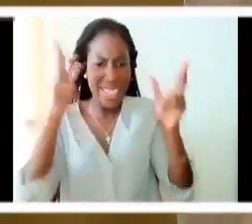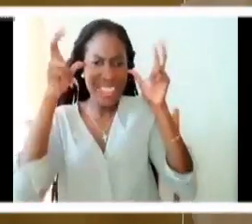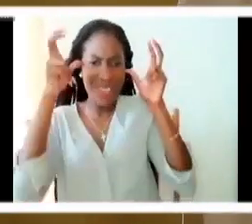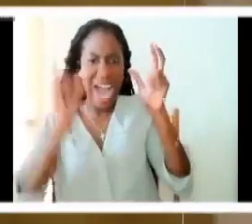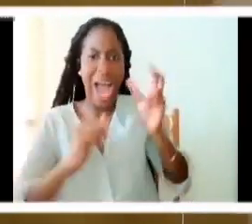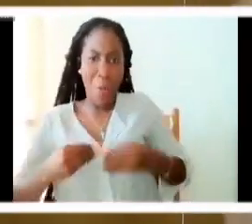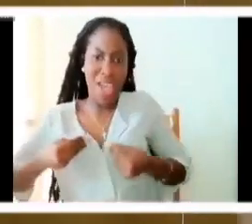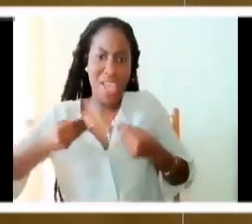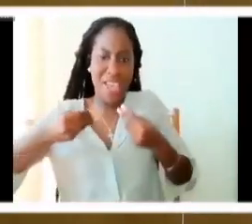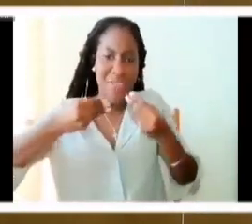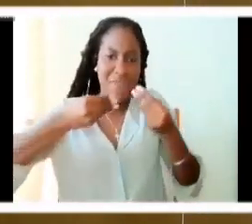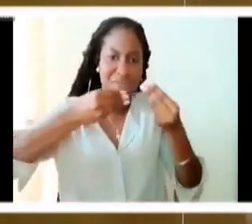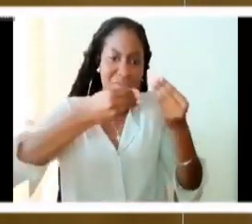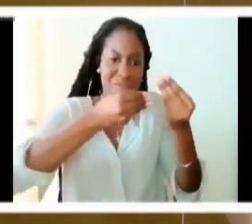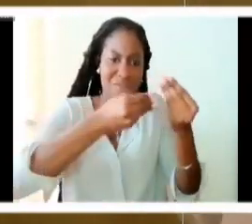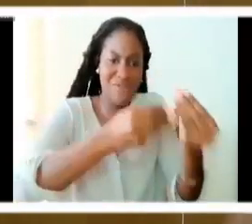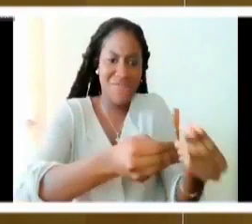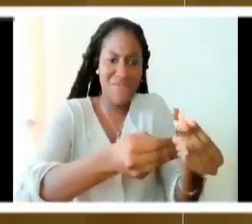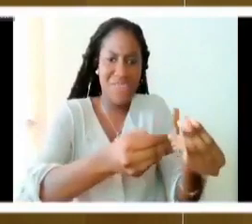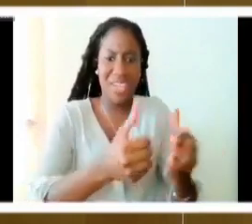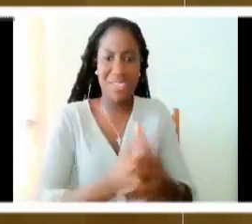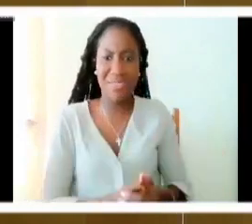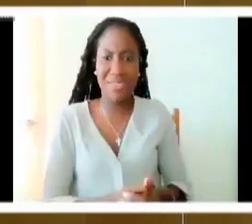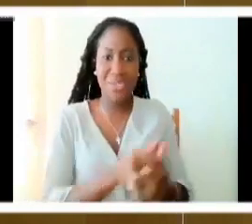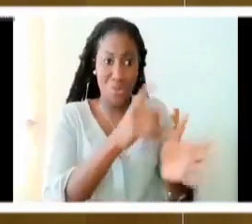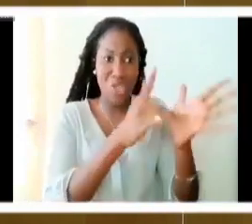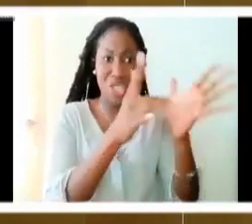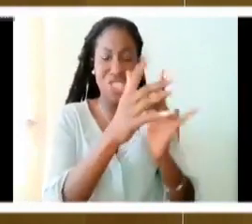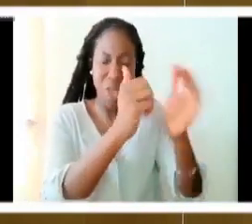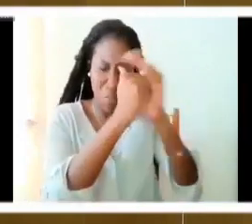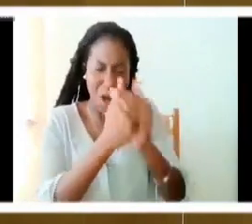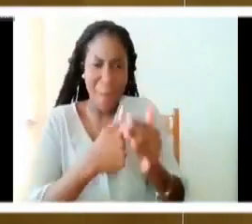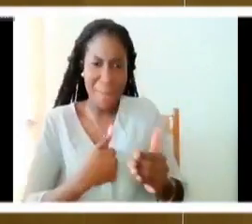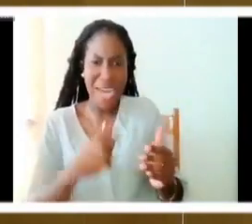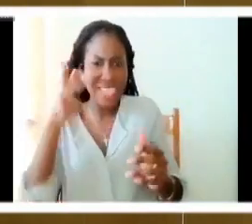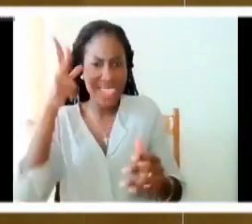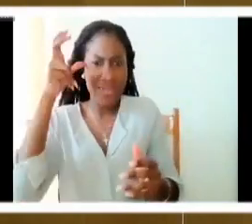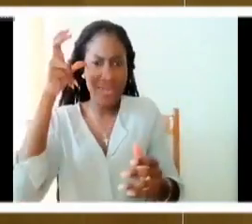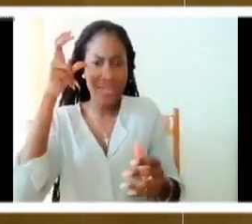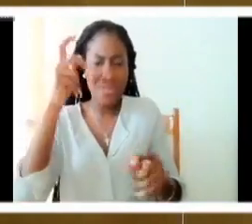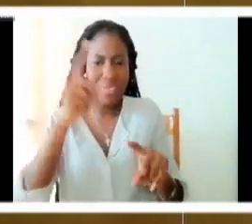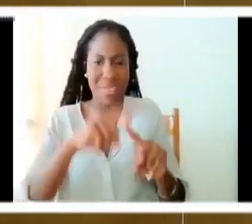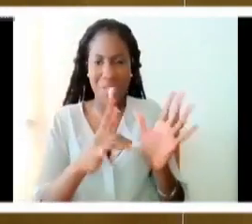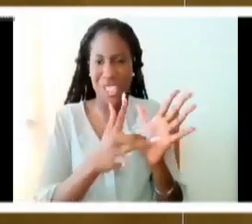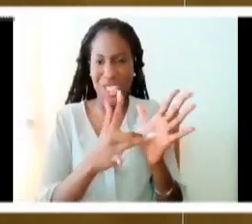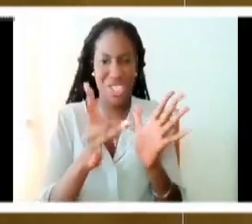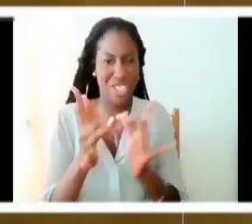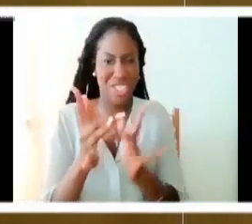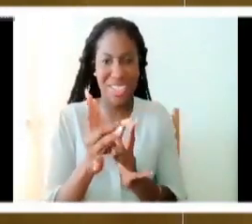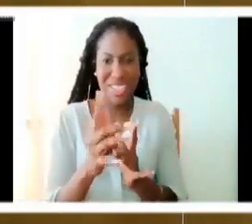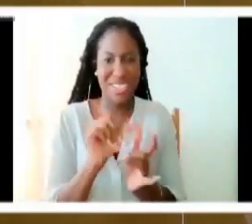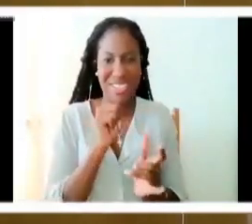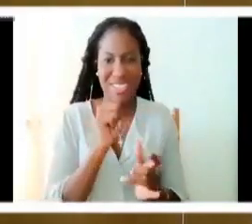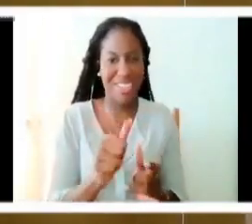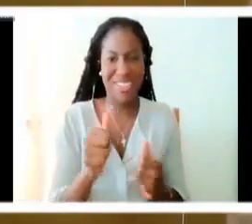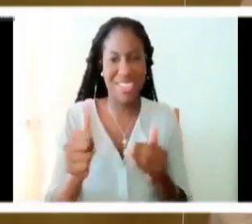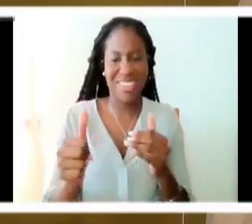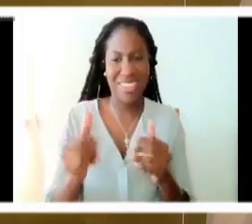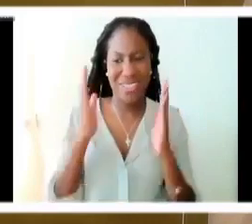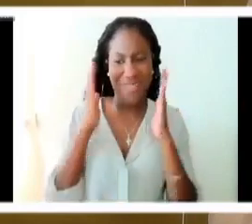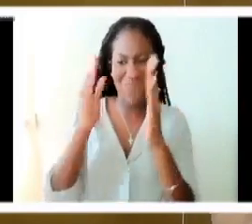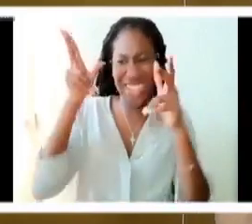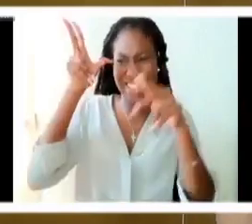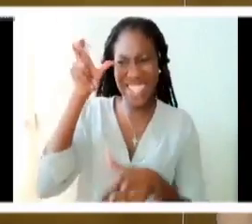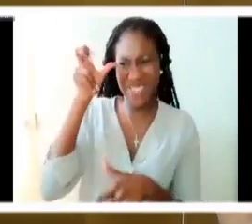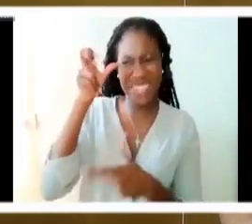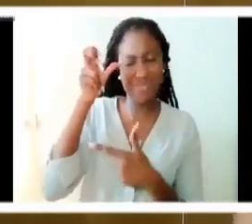all authority to you just bow before me. But Jesus doesn't do the cheap way he doesn't do the easy way. What he does is the loving